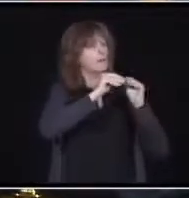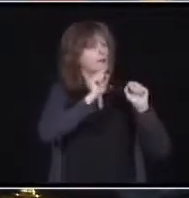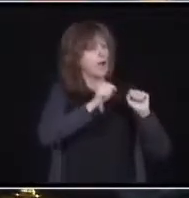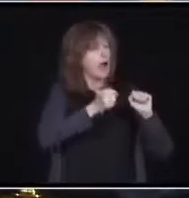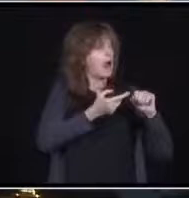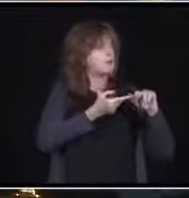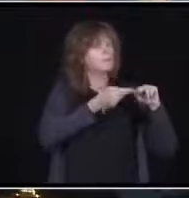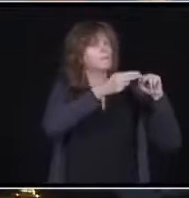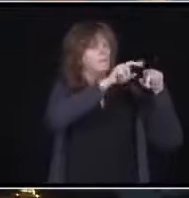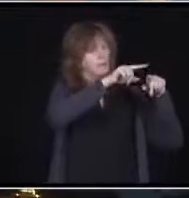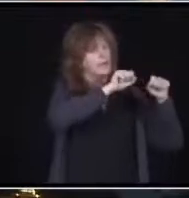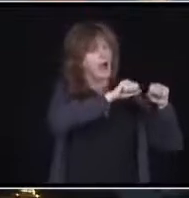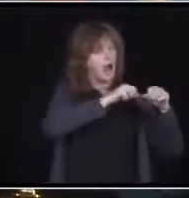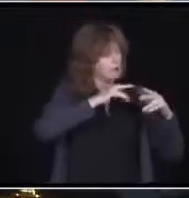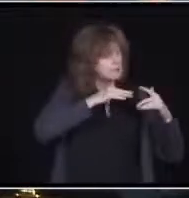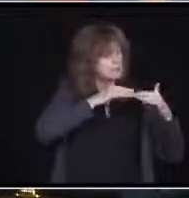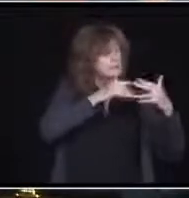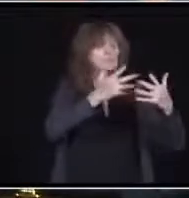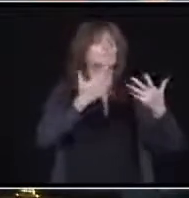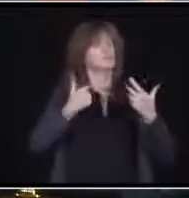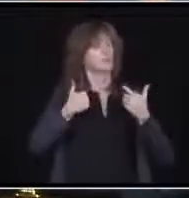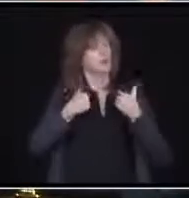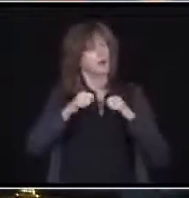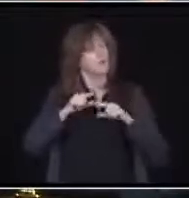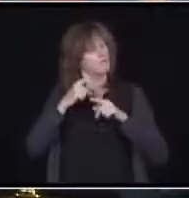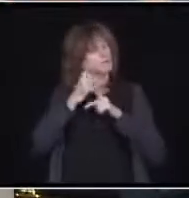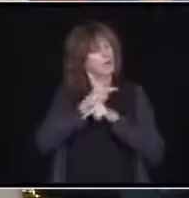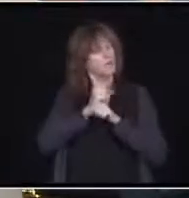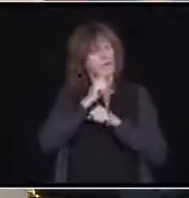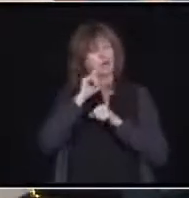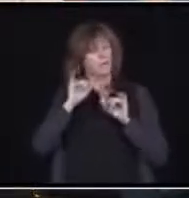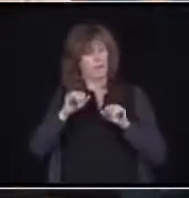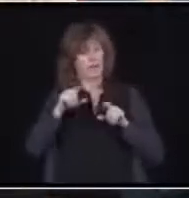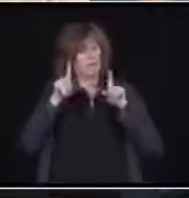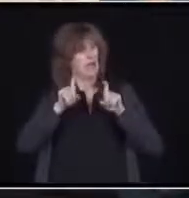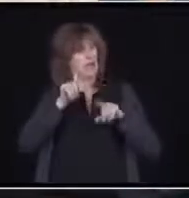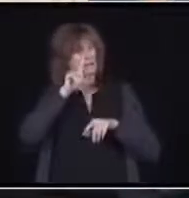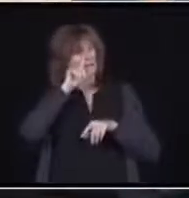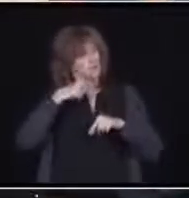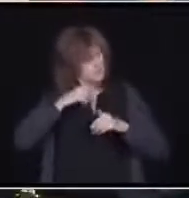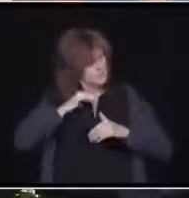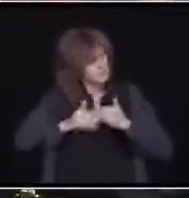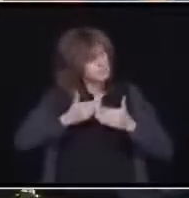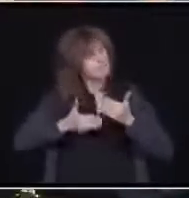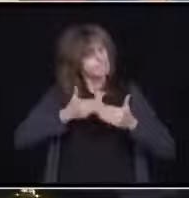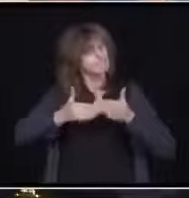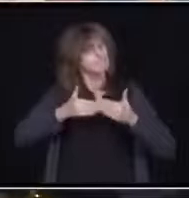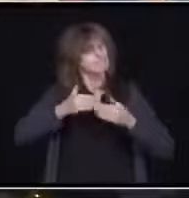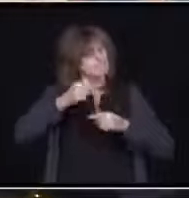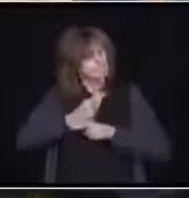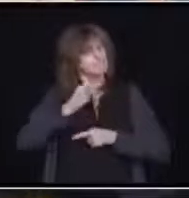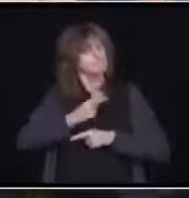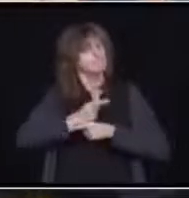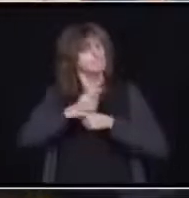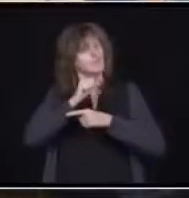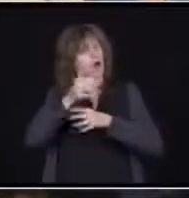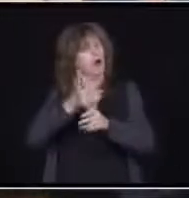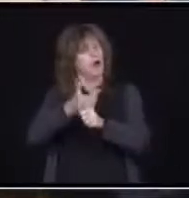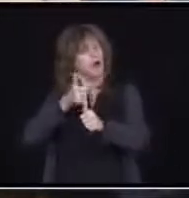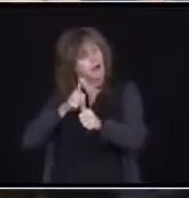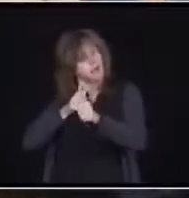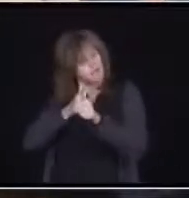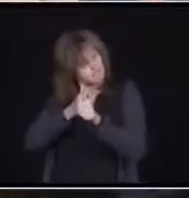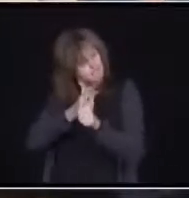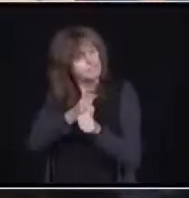so that we can process those tests in time. This will be the final question. Your final question comes from Haley Cooper with